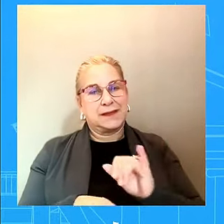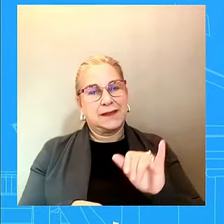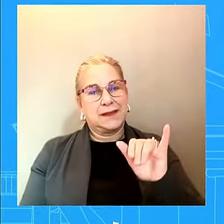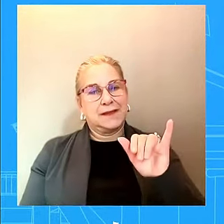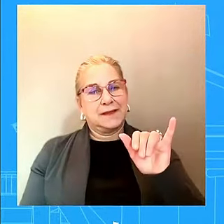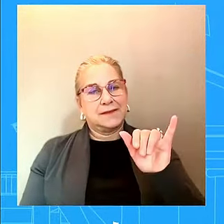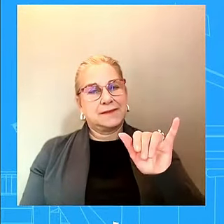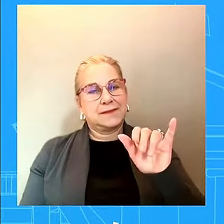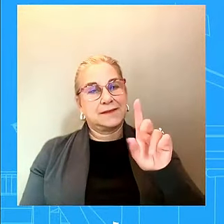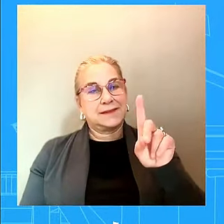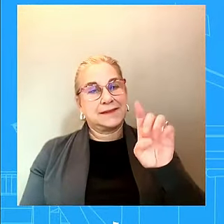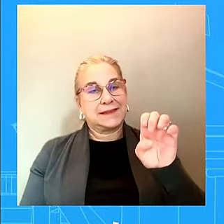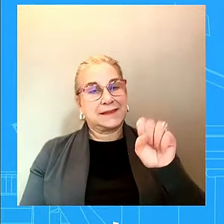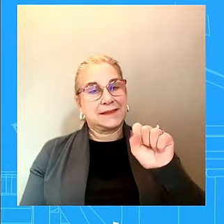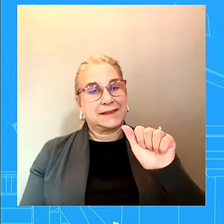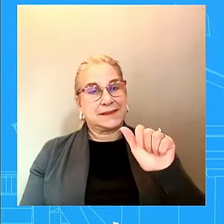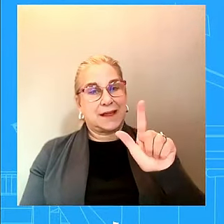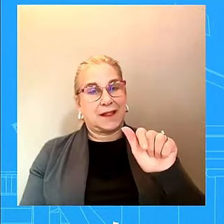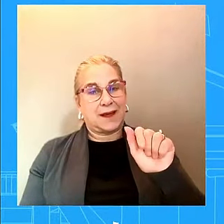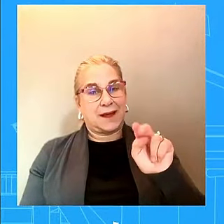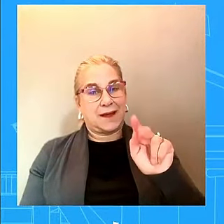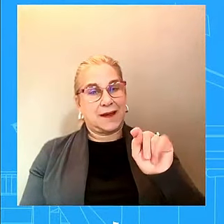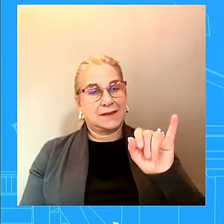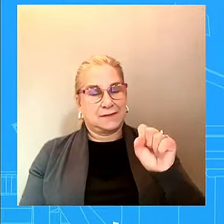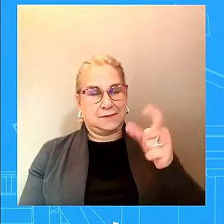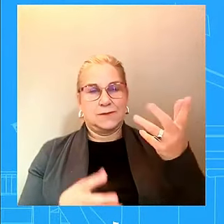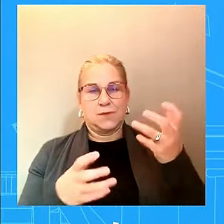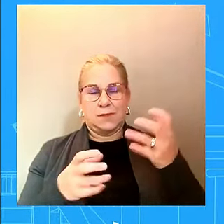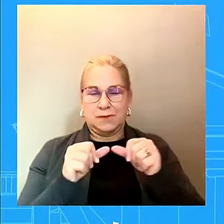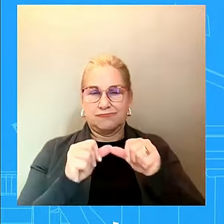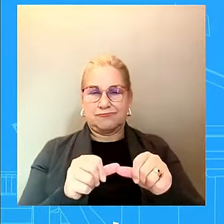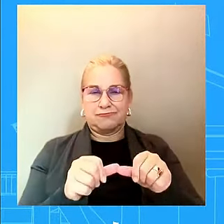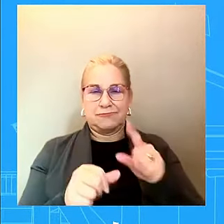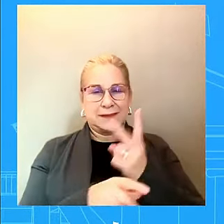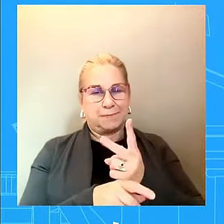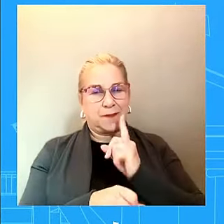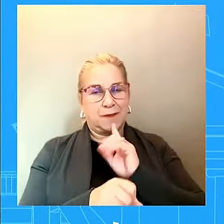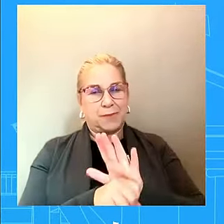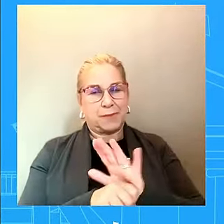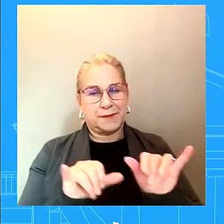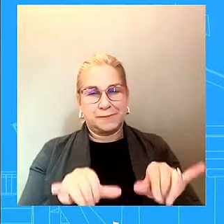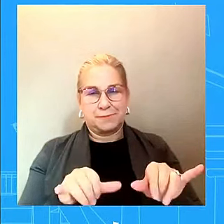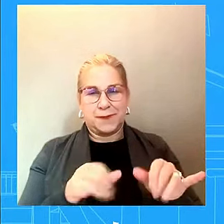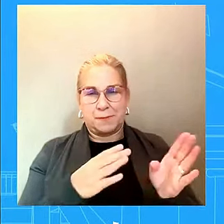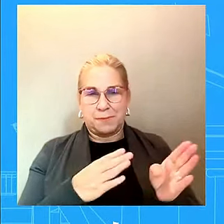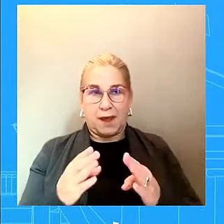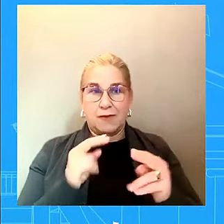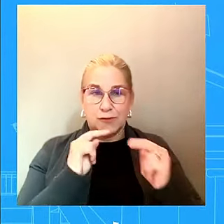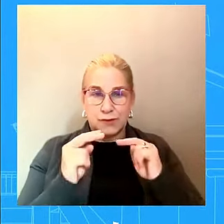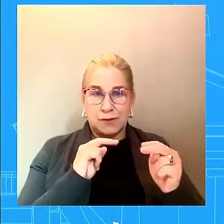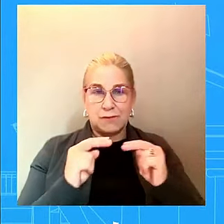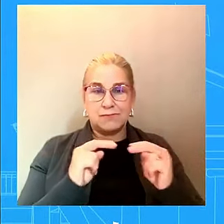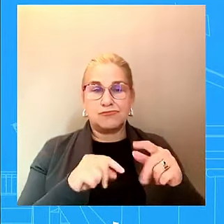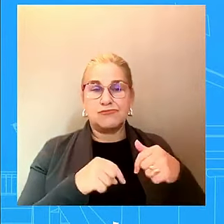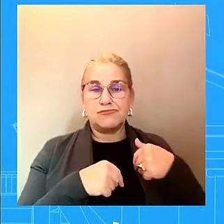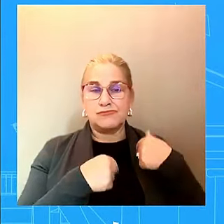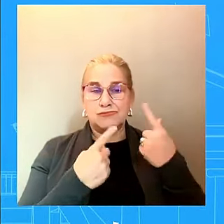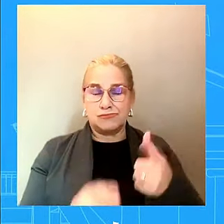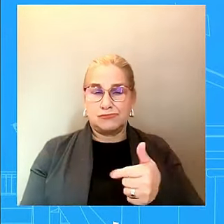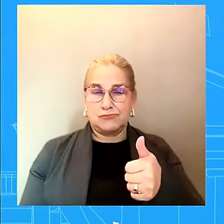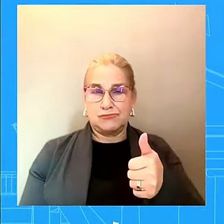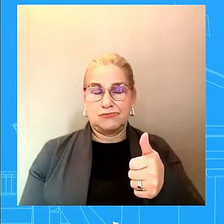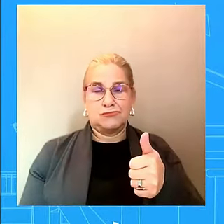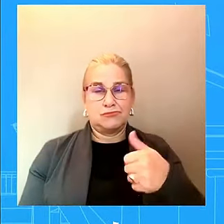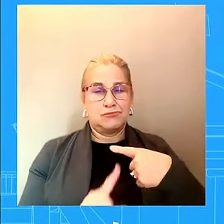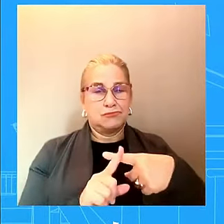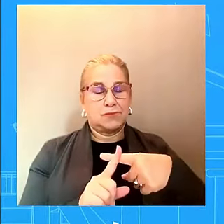see, uh, that, uh, very good faith negotiation that occurred and what was delivered. Uh, and so that's what we want to see at the